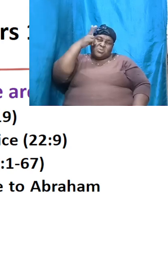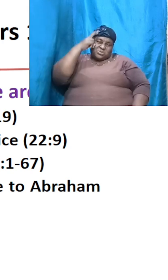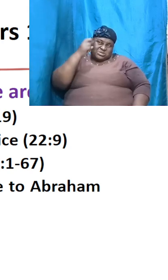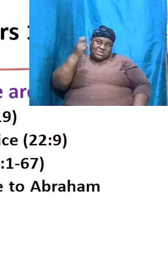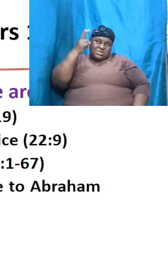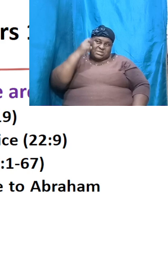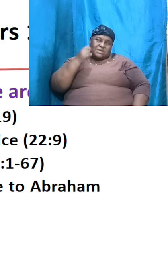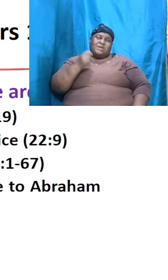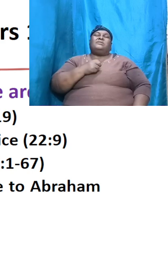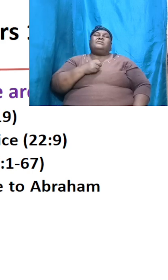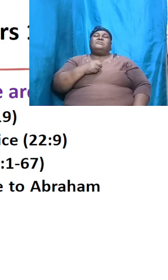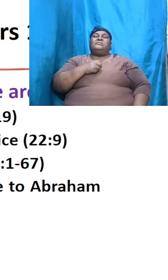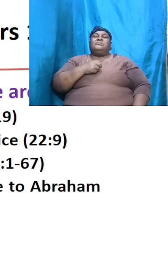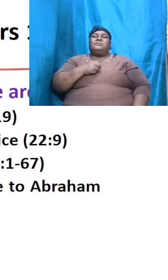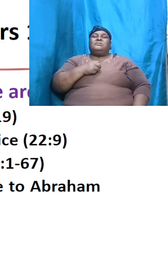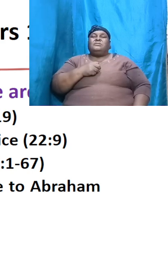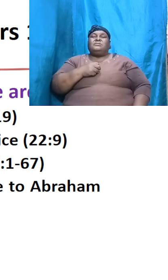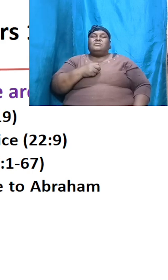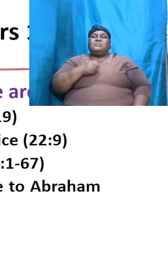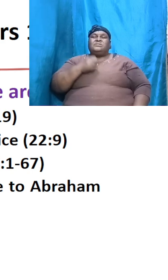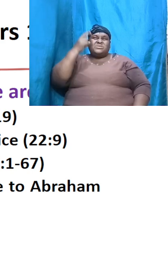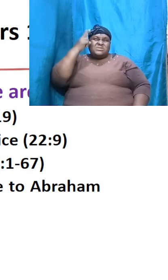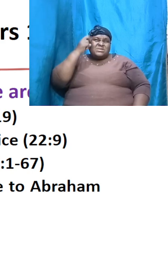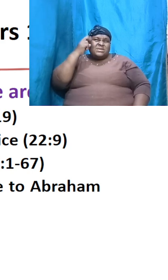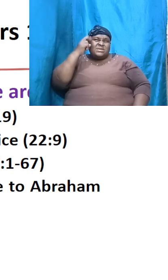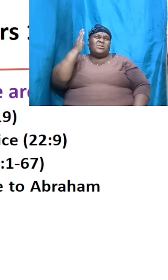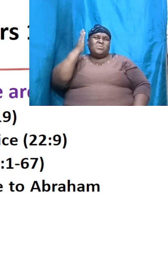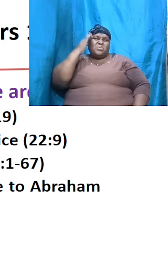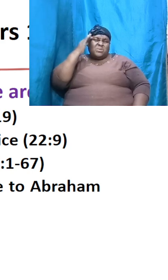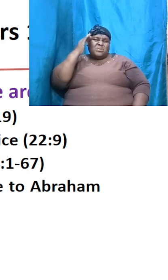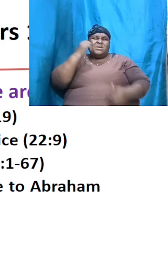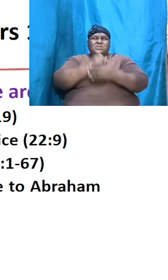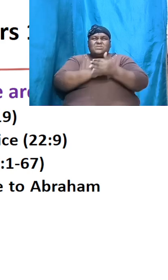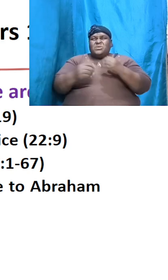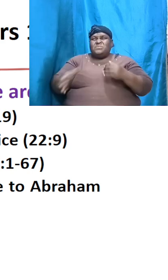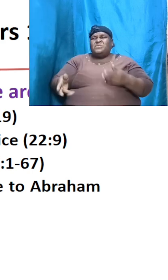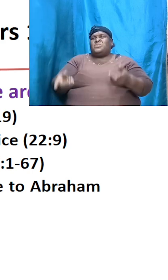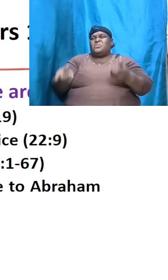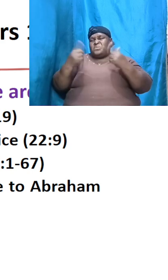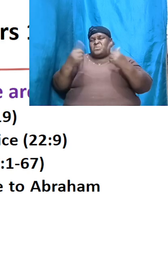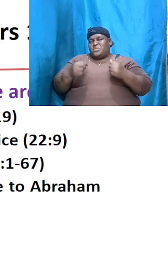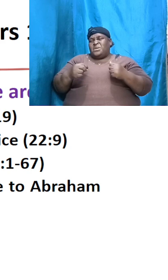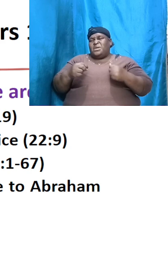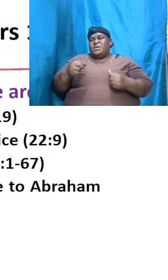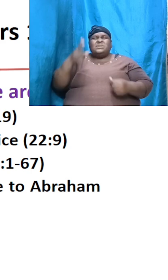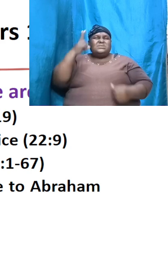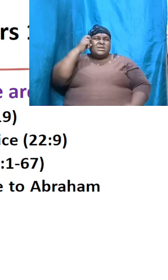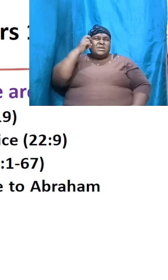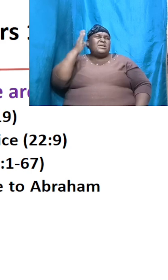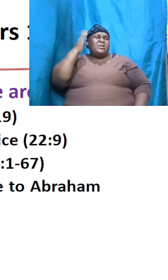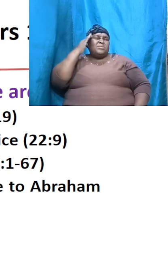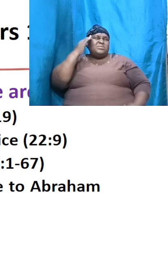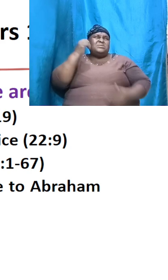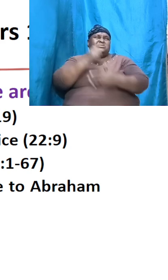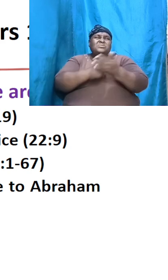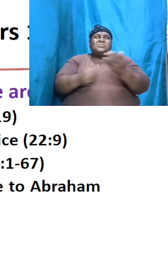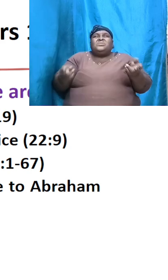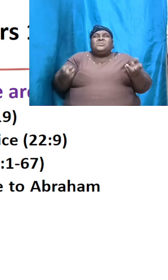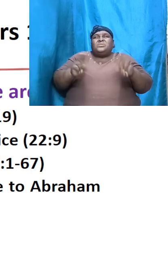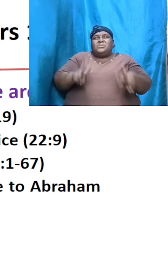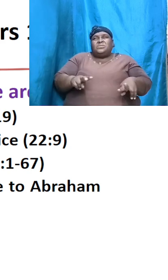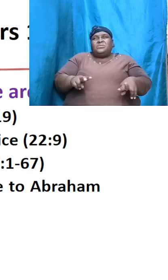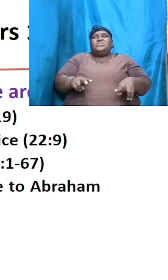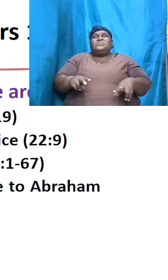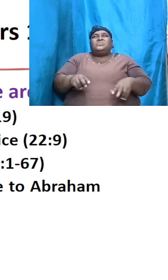and hearing this coming from God he knew that something was coming he knew that something was going to happen he knew that something was coming